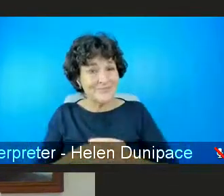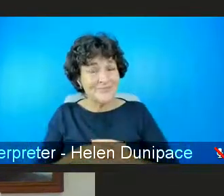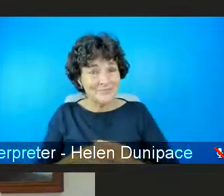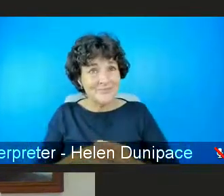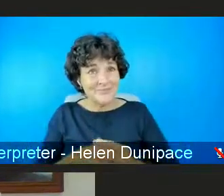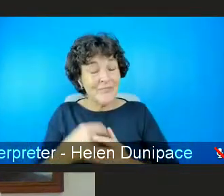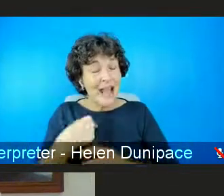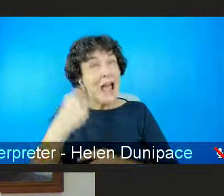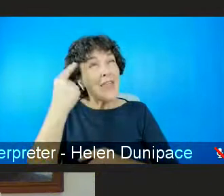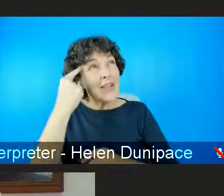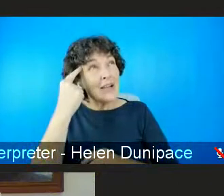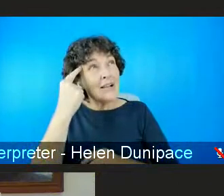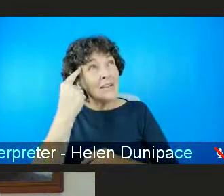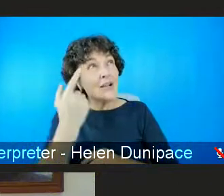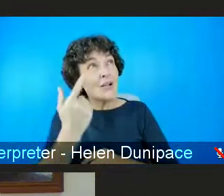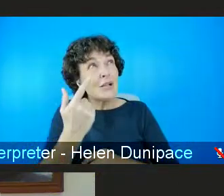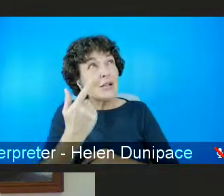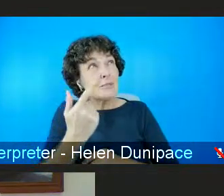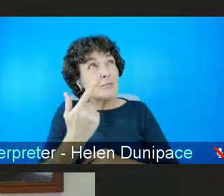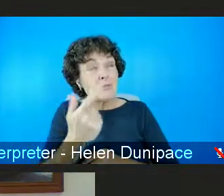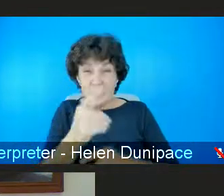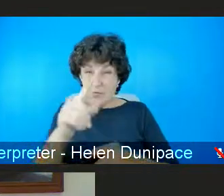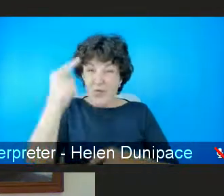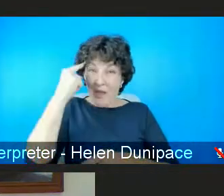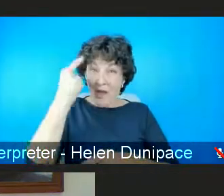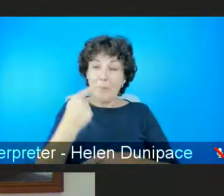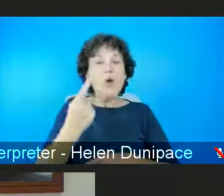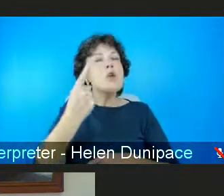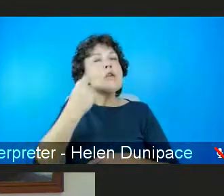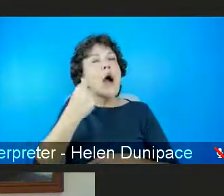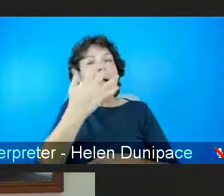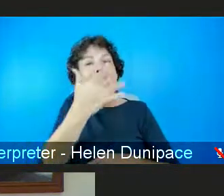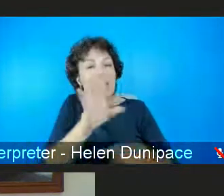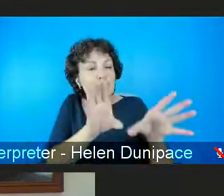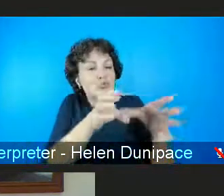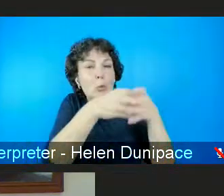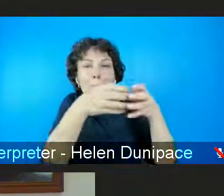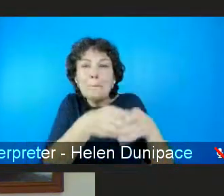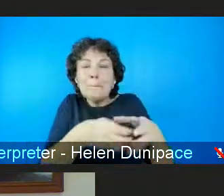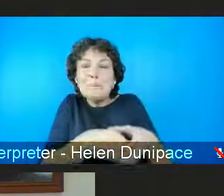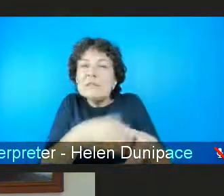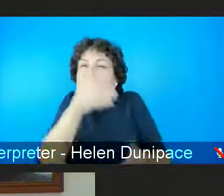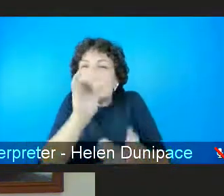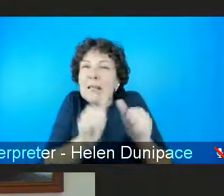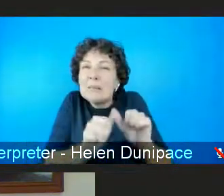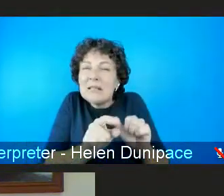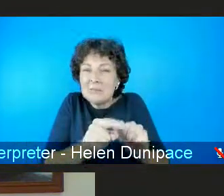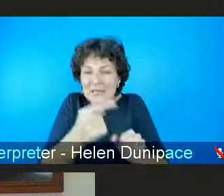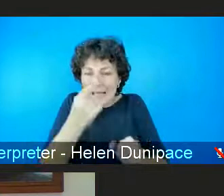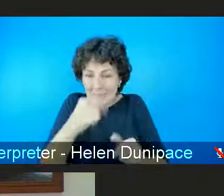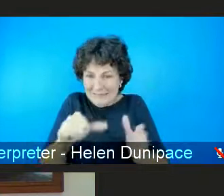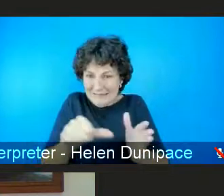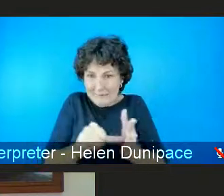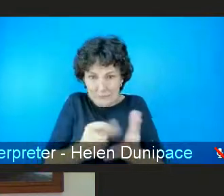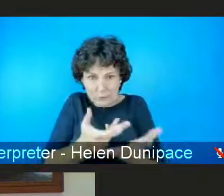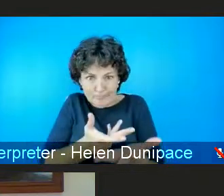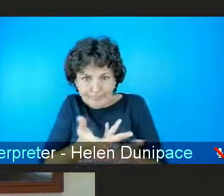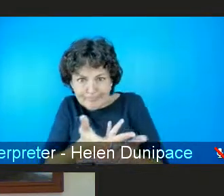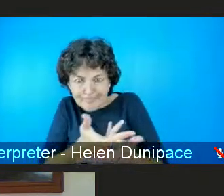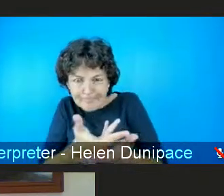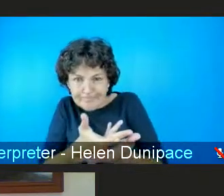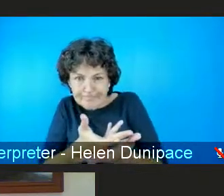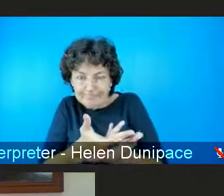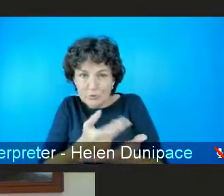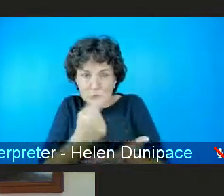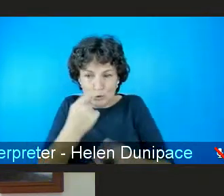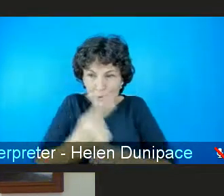particularly when we're thinking about younger age groups sometimes it can be quite difficult to address violence